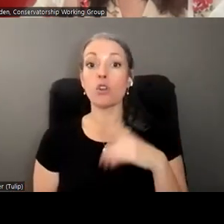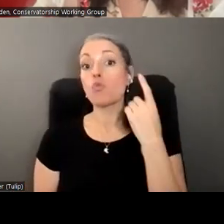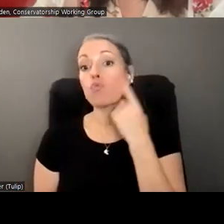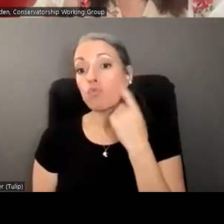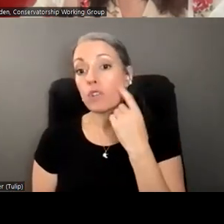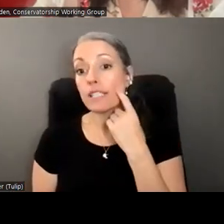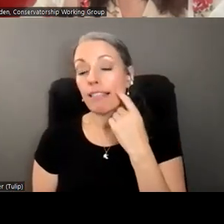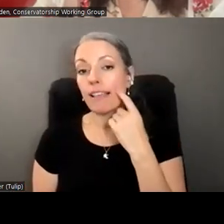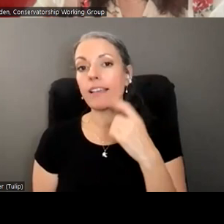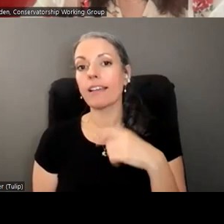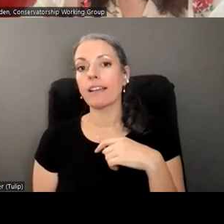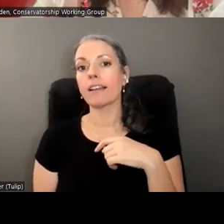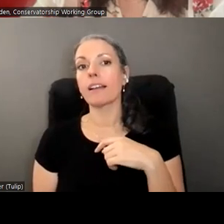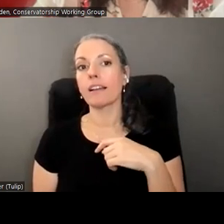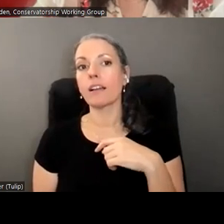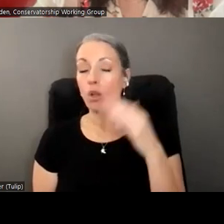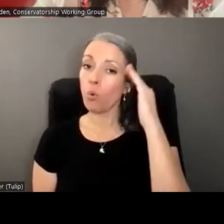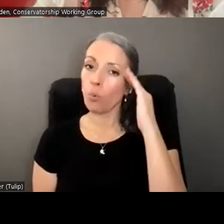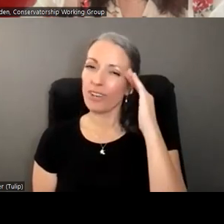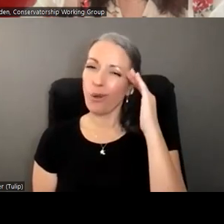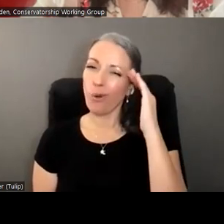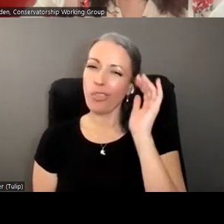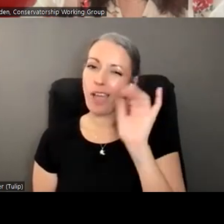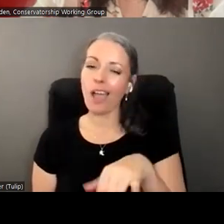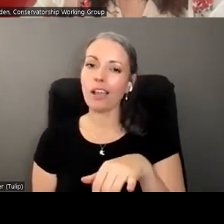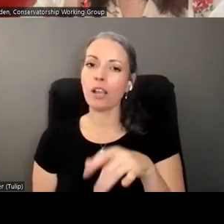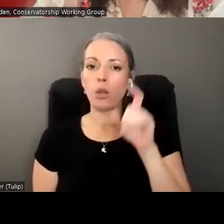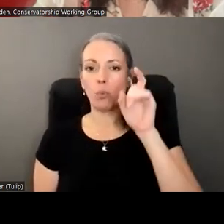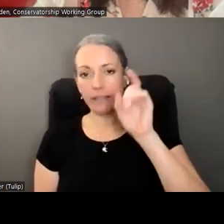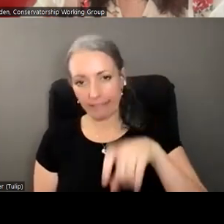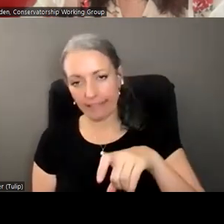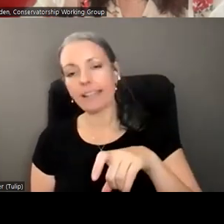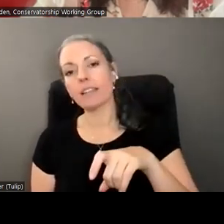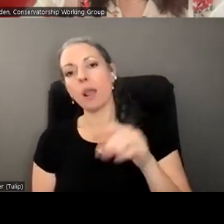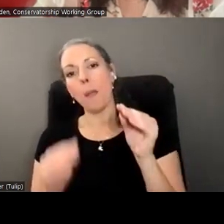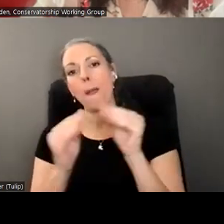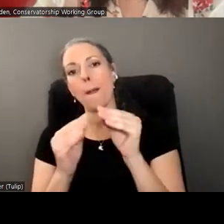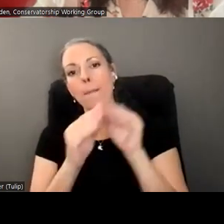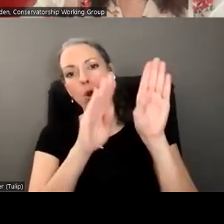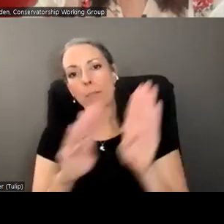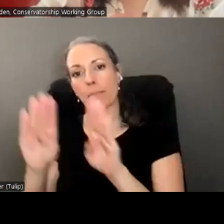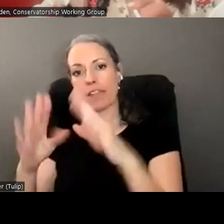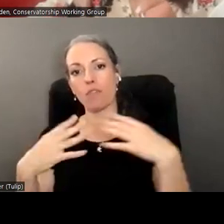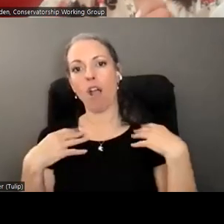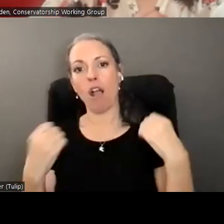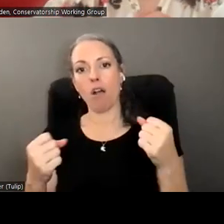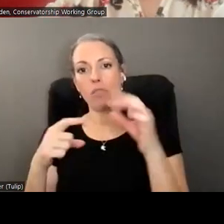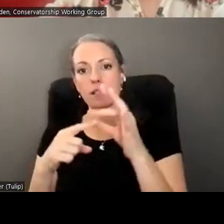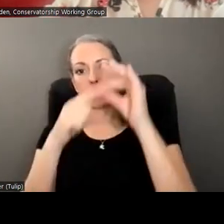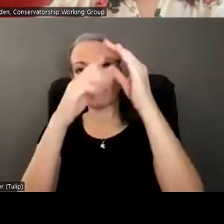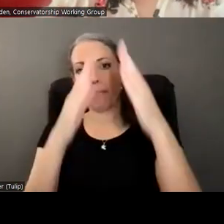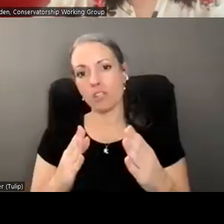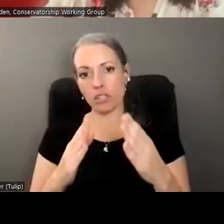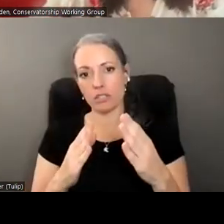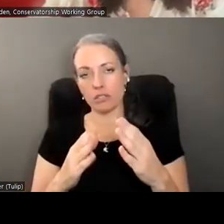was, we know that we need more behavioral health specialists to serve older,